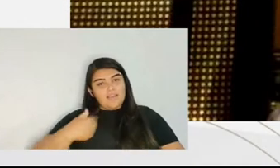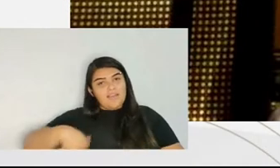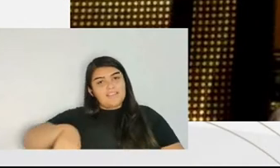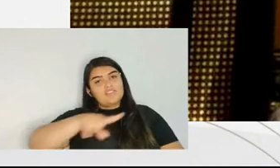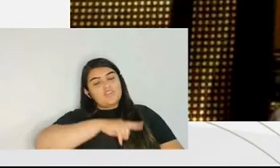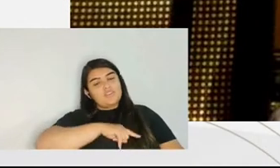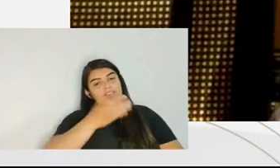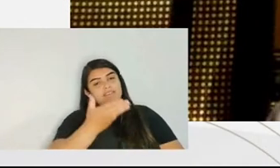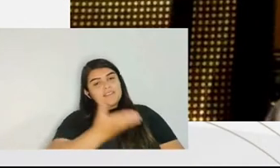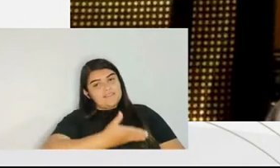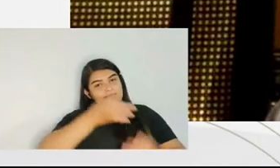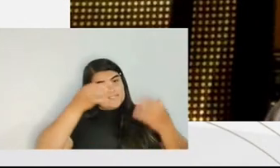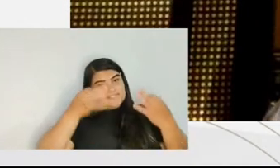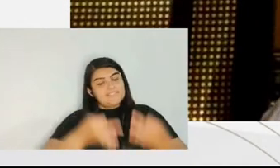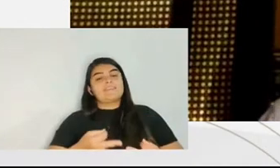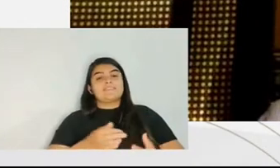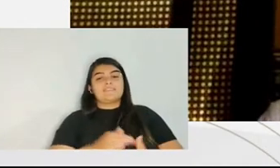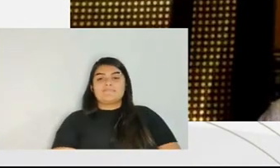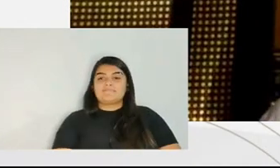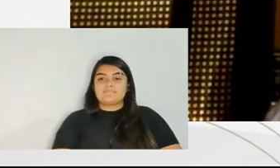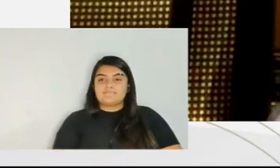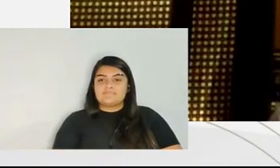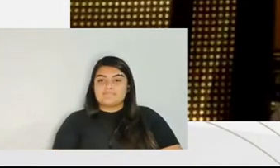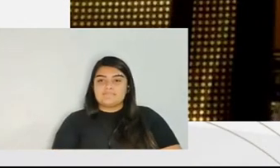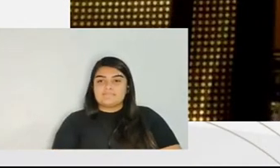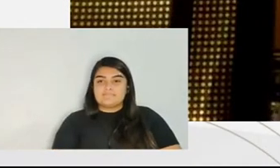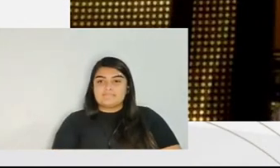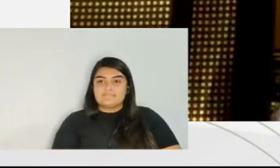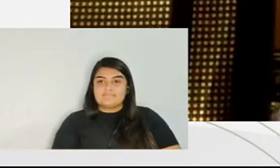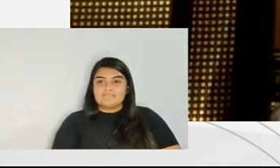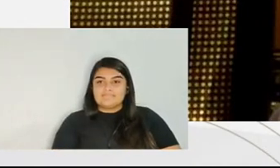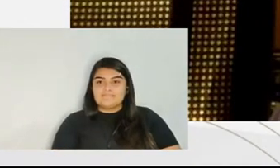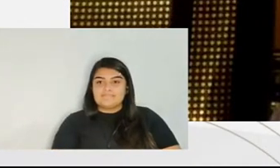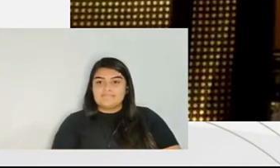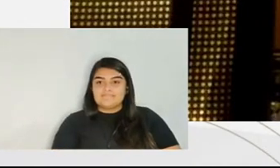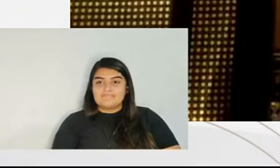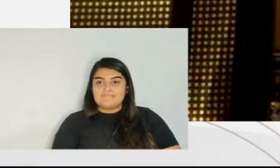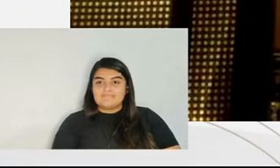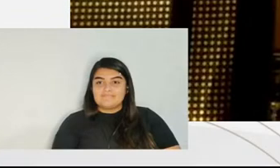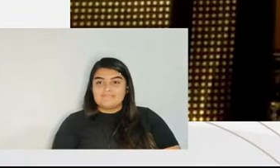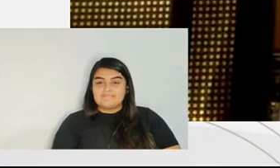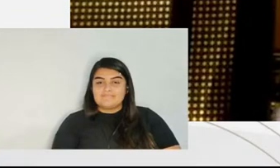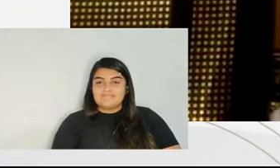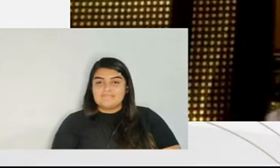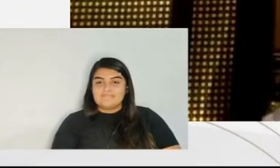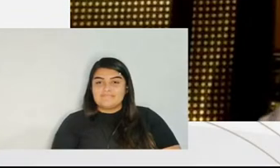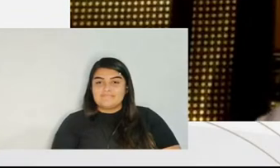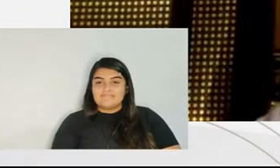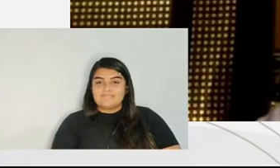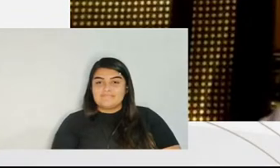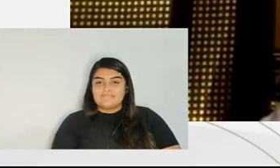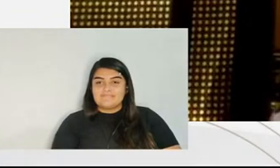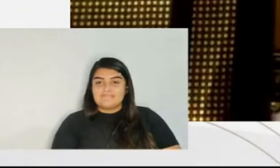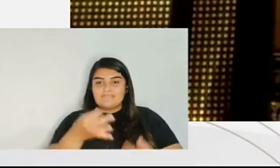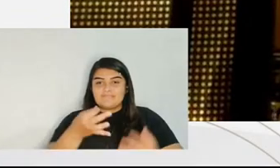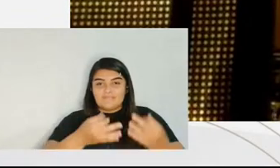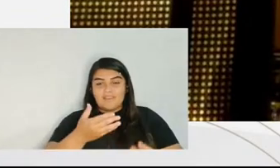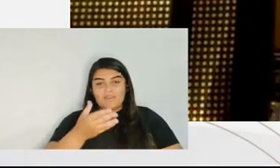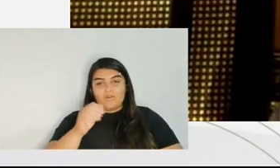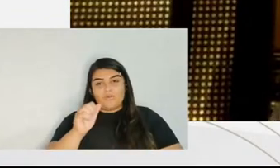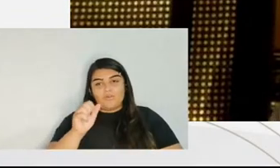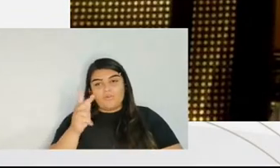that i come here because of course one of the reasons is our friendship